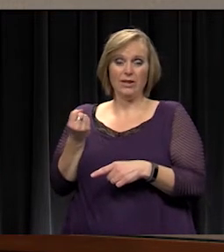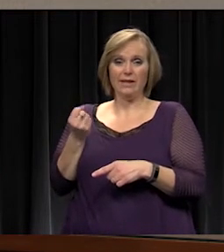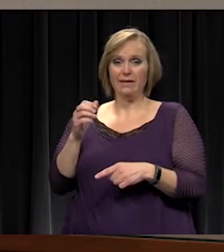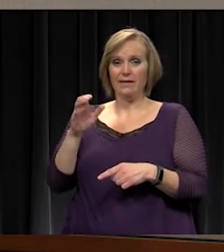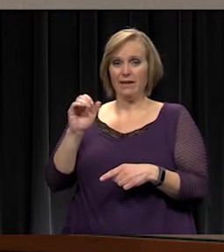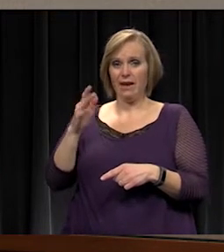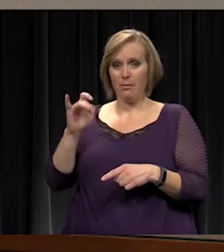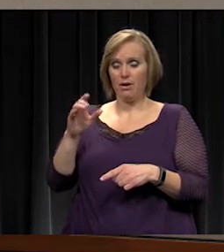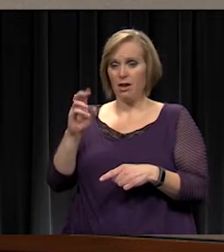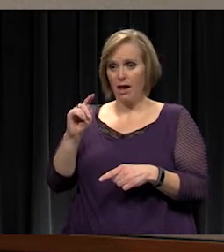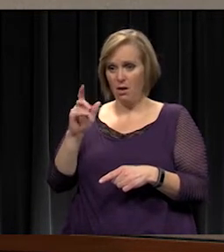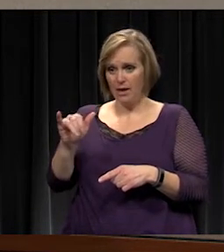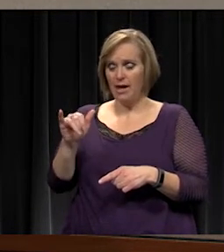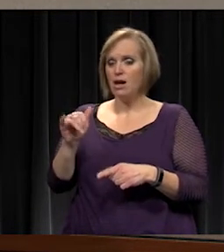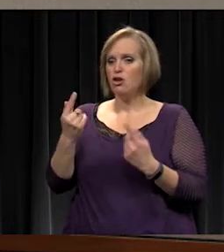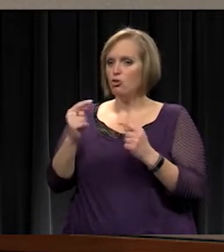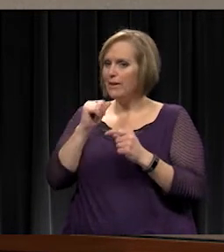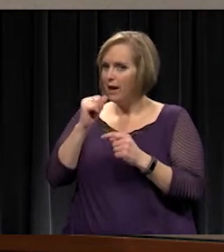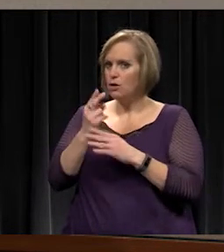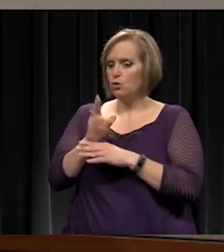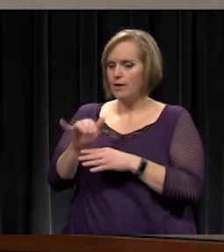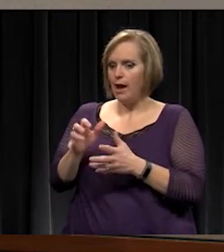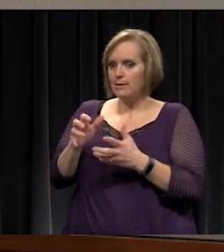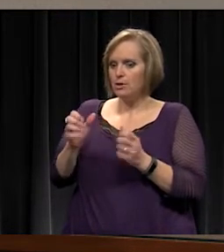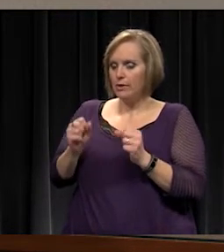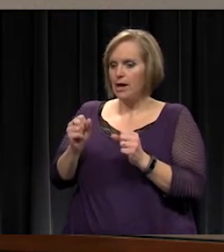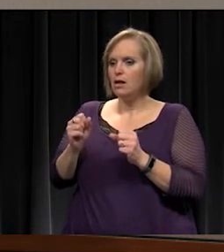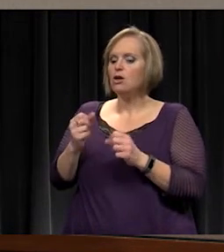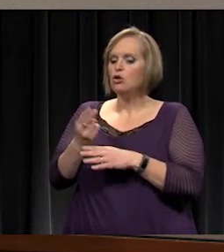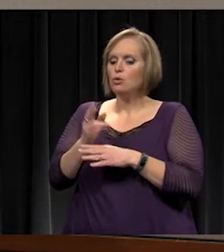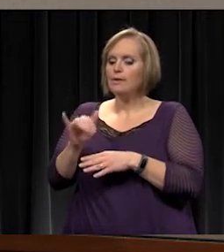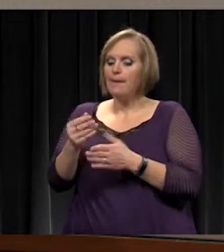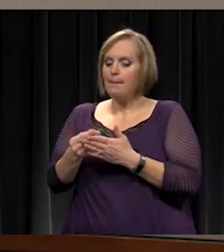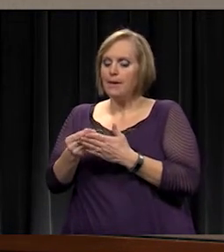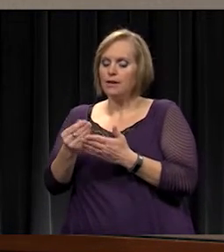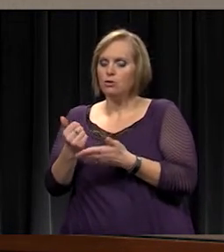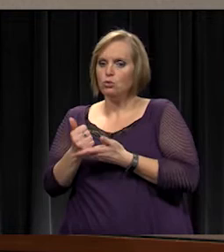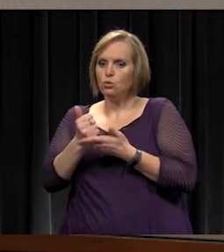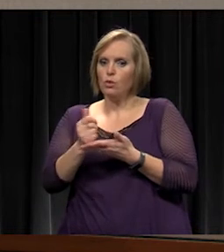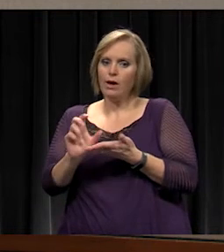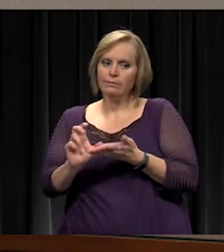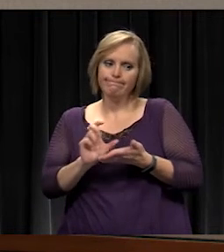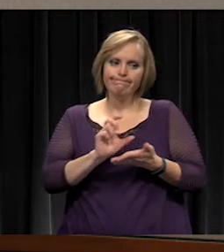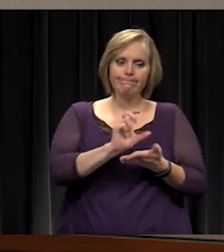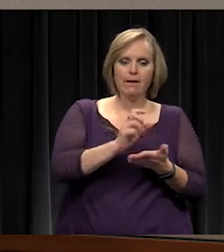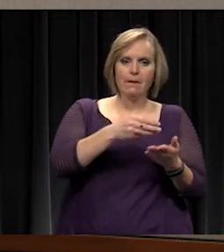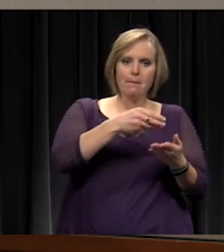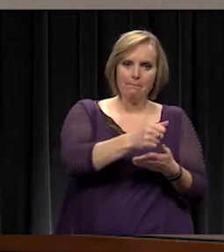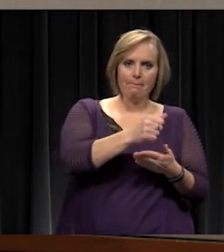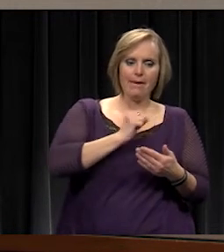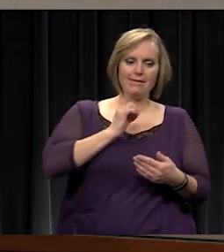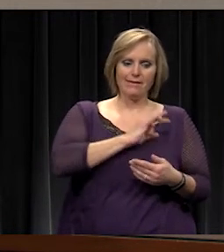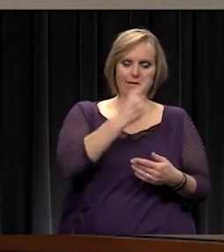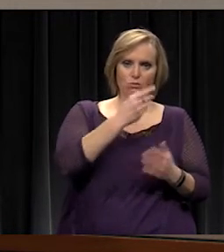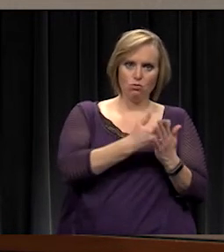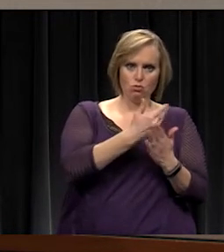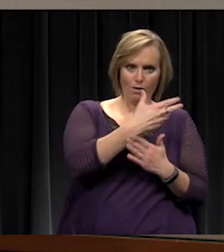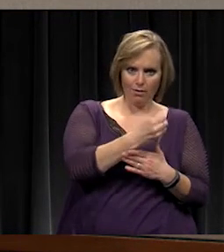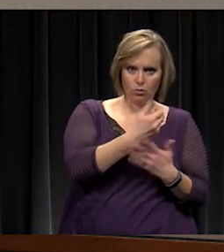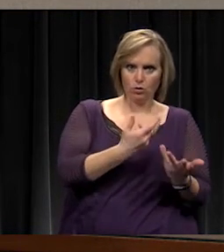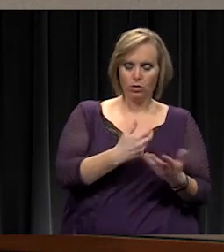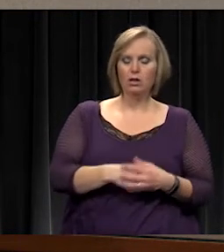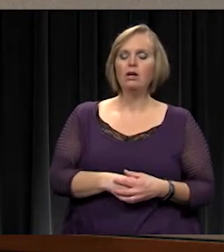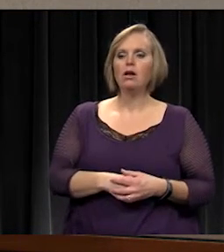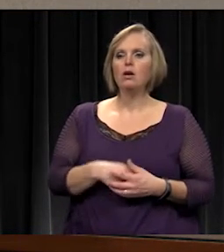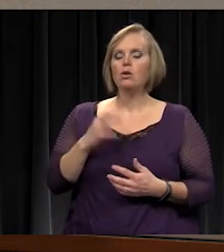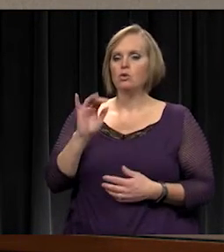shift a lot, use that to help fund staff for that new high school. Shorter, so